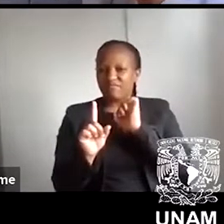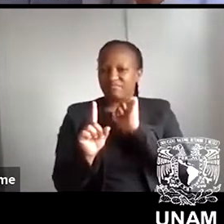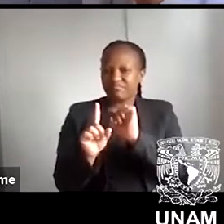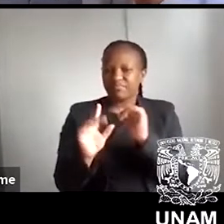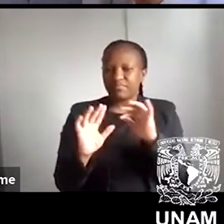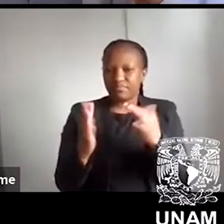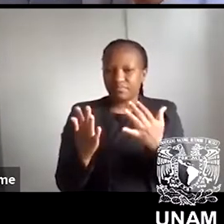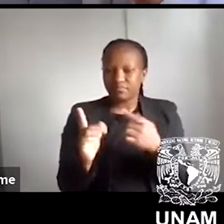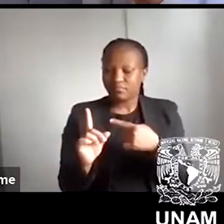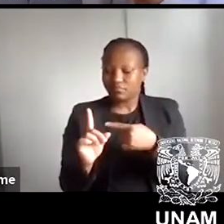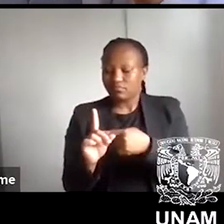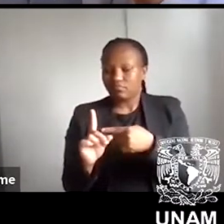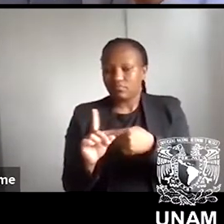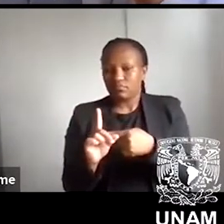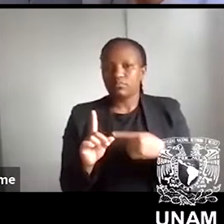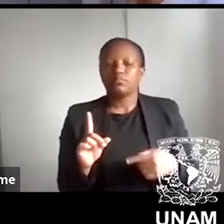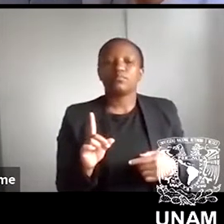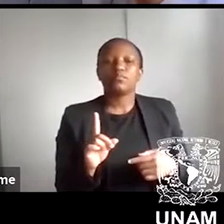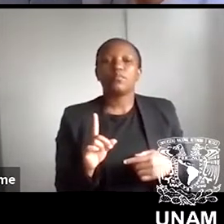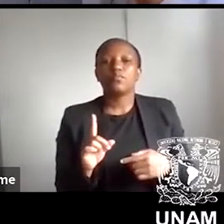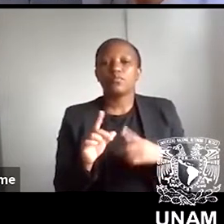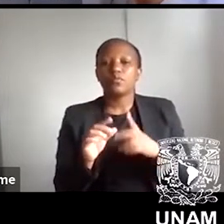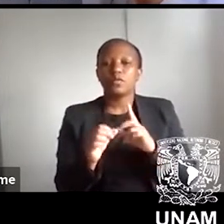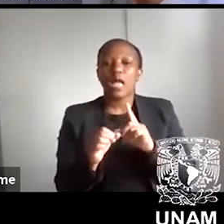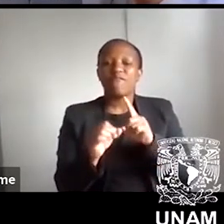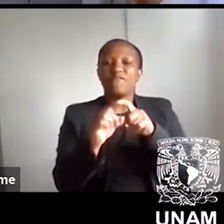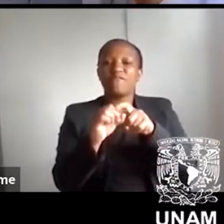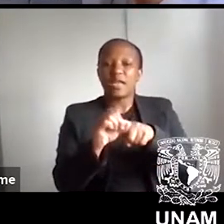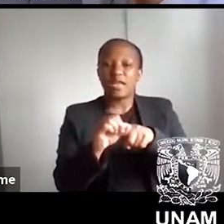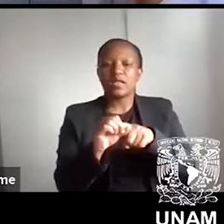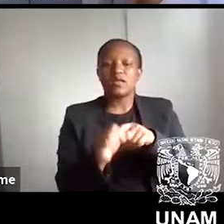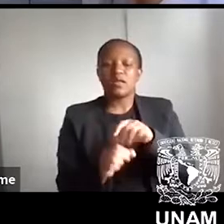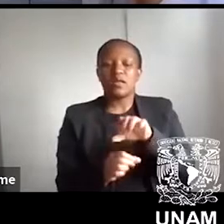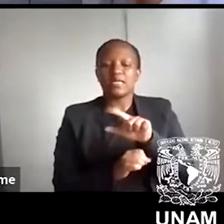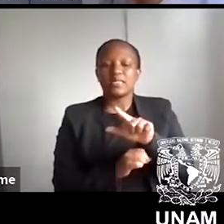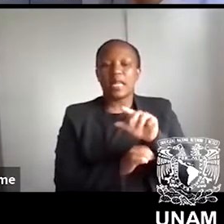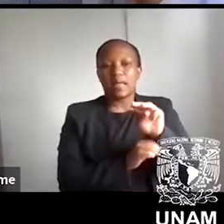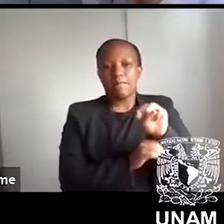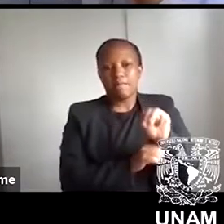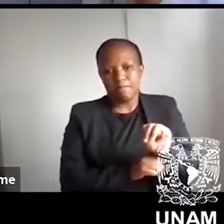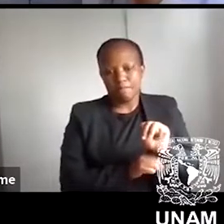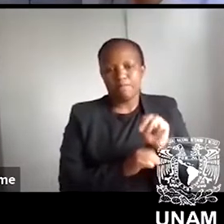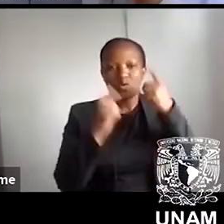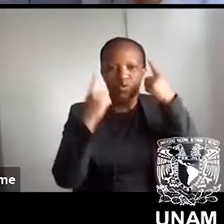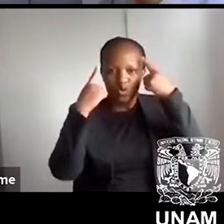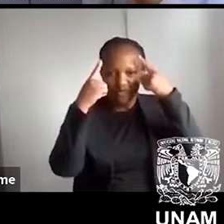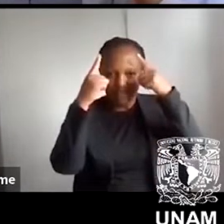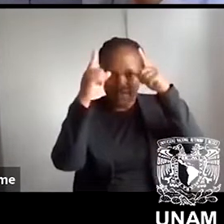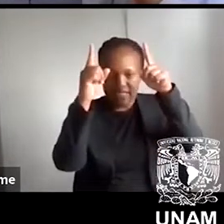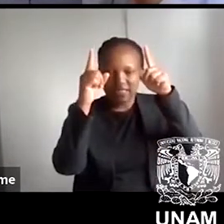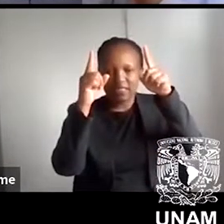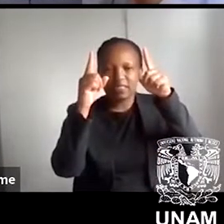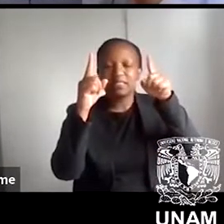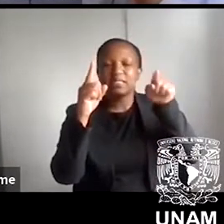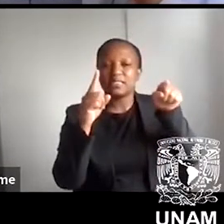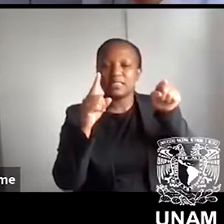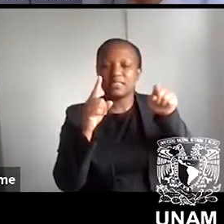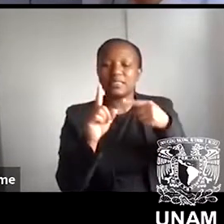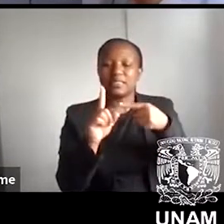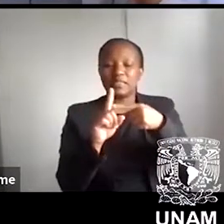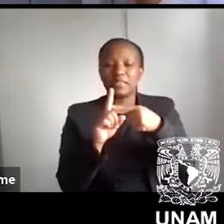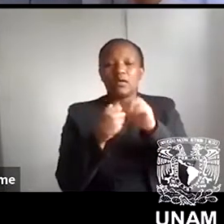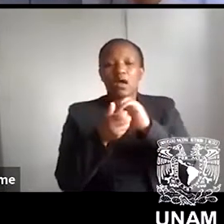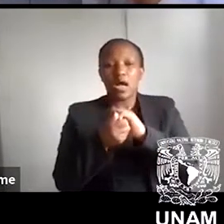Bronwyn Love-Illion is affiliated with the School of Literature, Language, and Media at the University of David-Watersrand. She is an associate